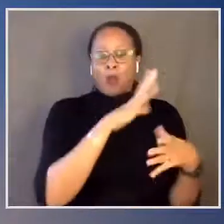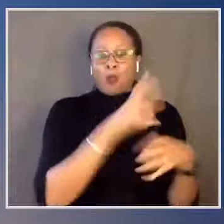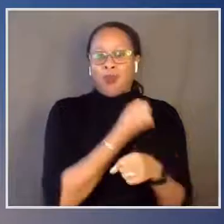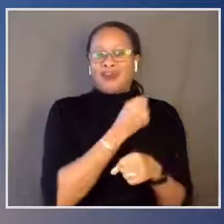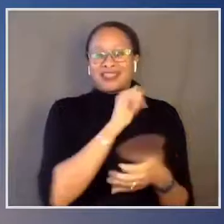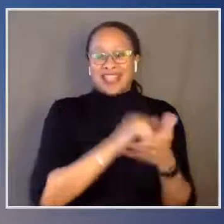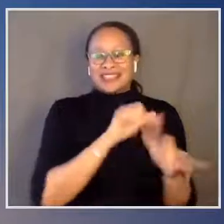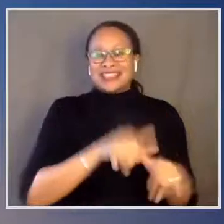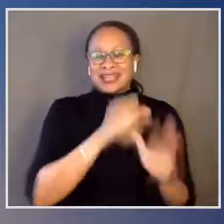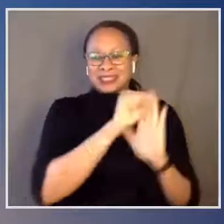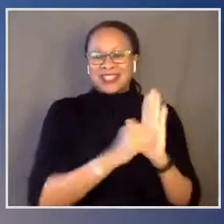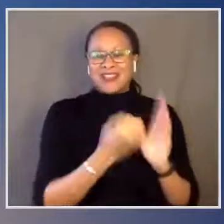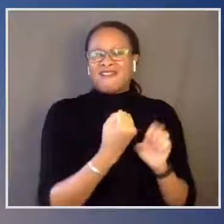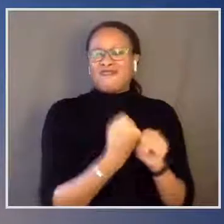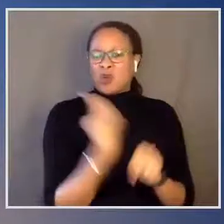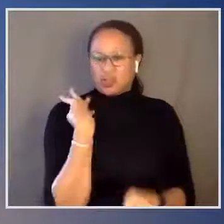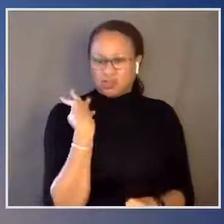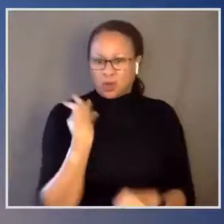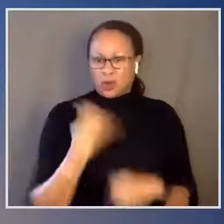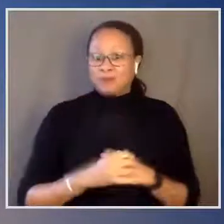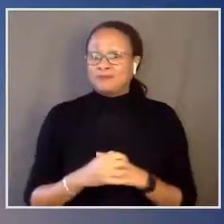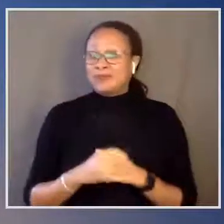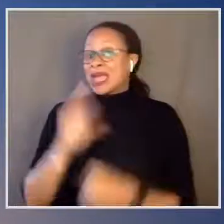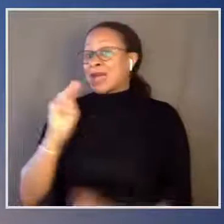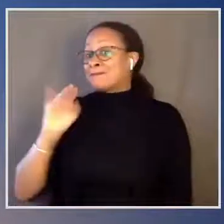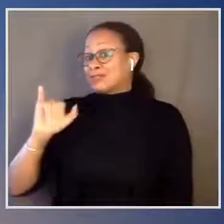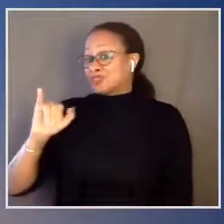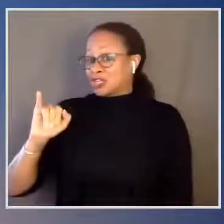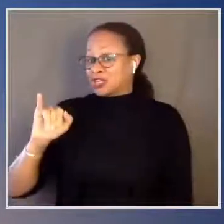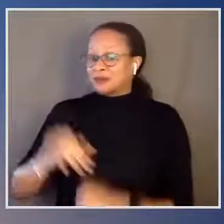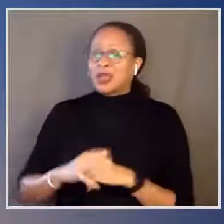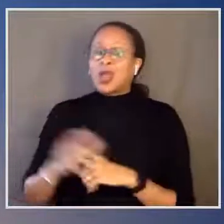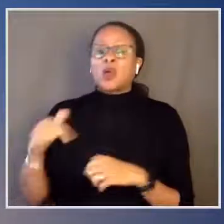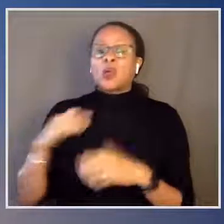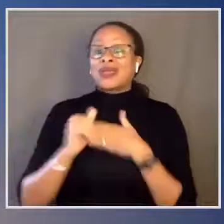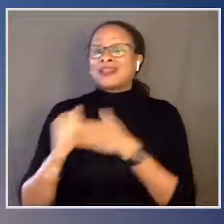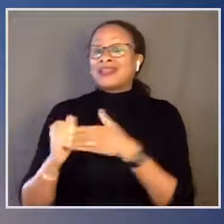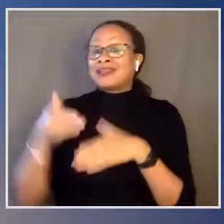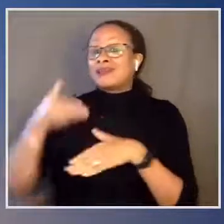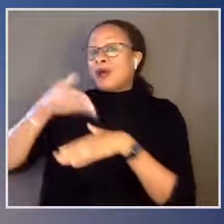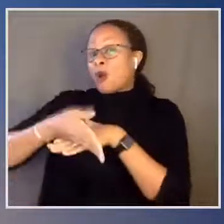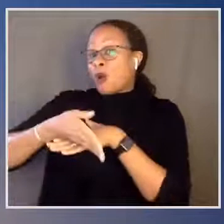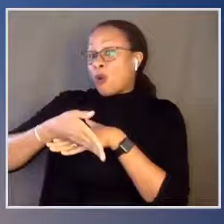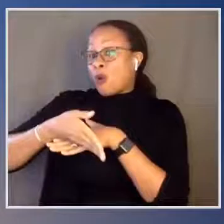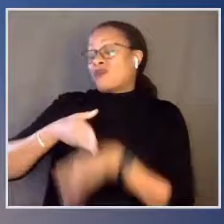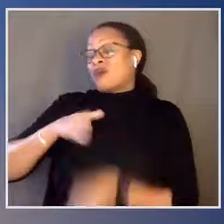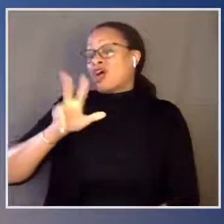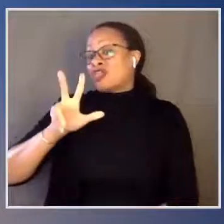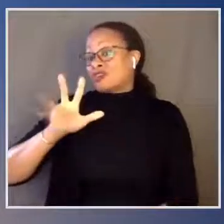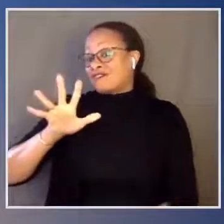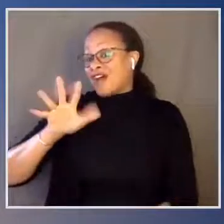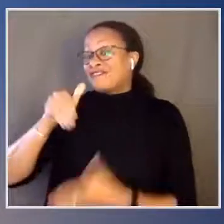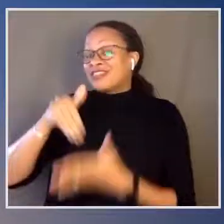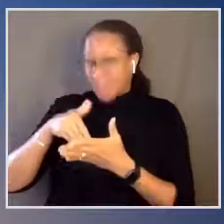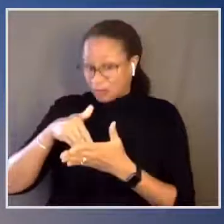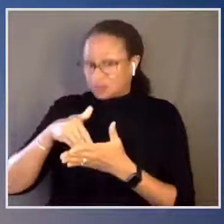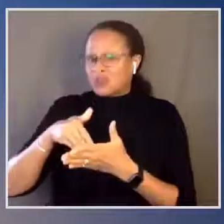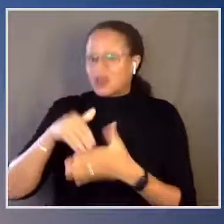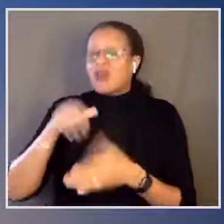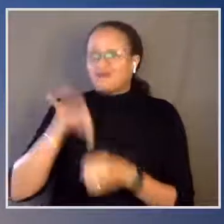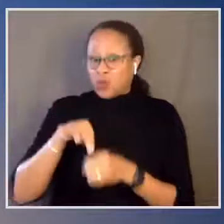four years ago. In Michigan, we lead by over 35,000 votes, and it's growing,